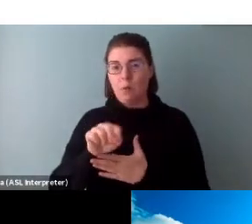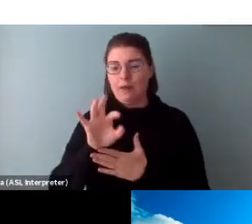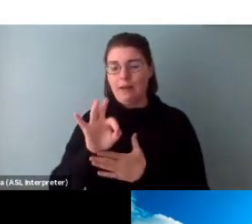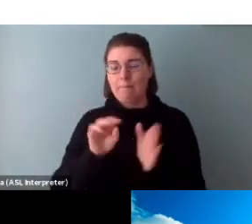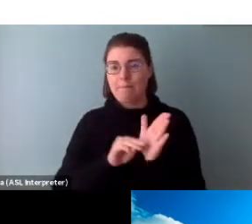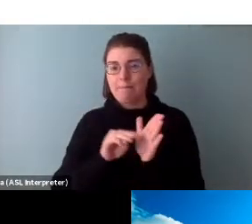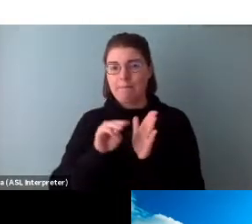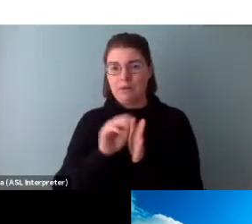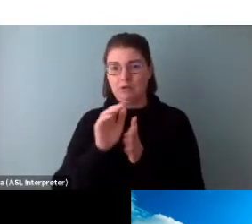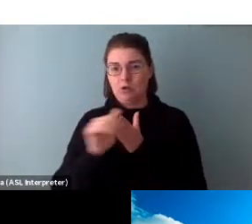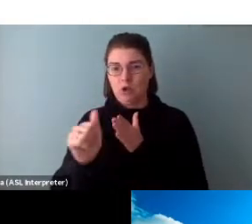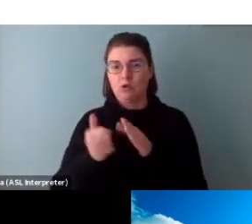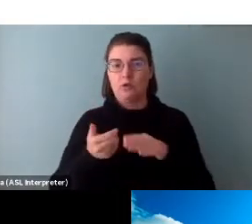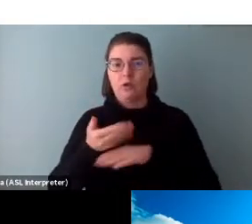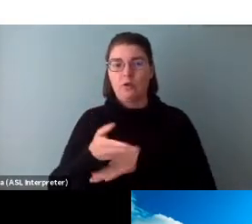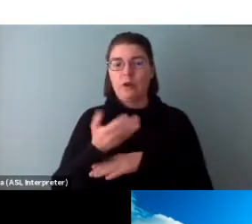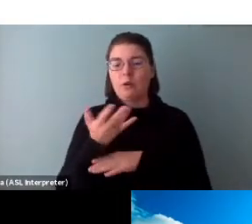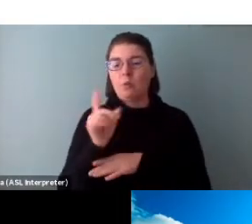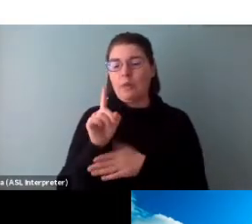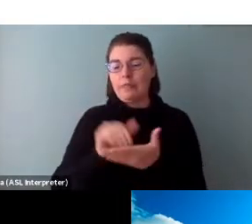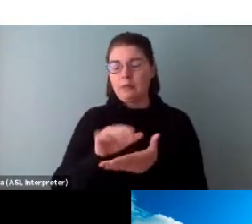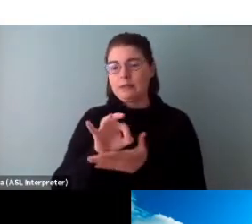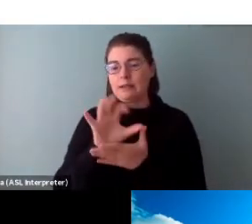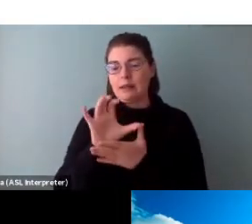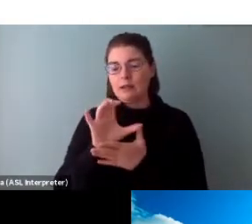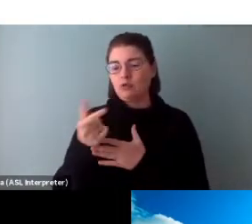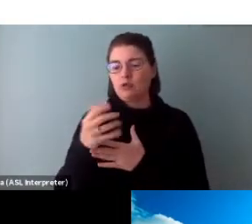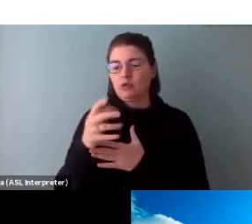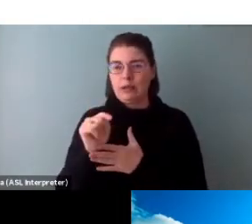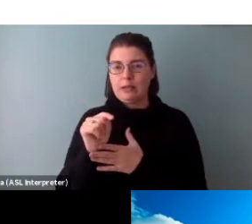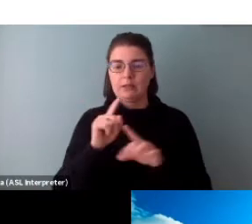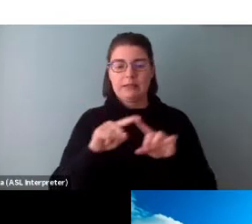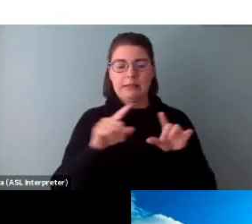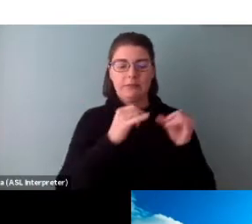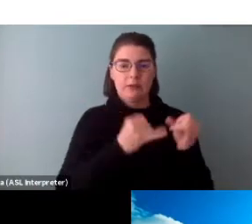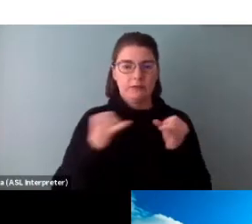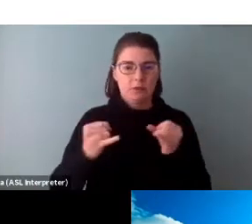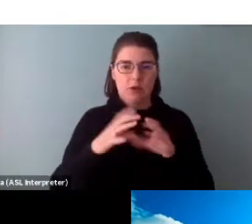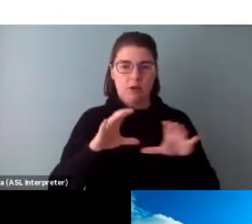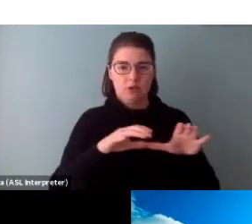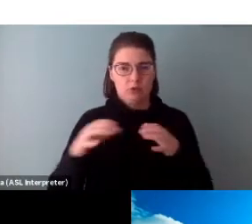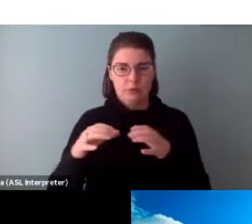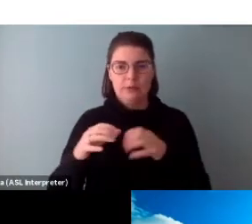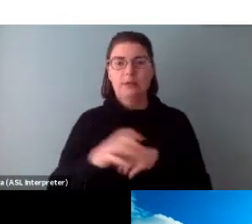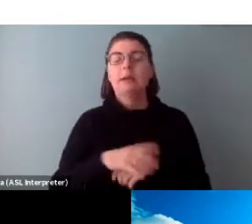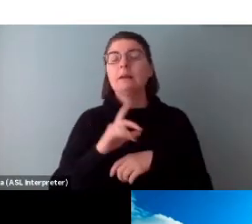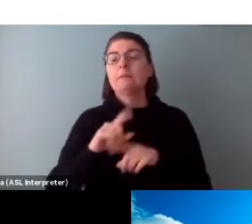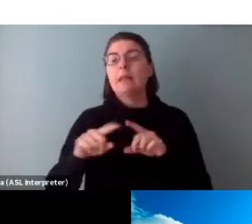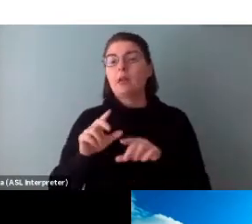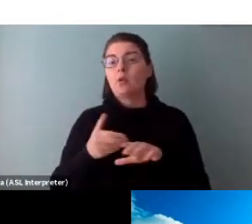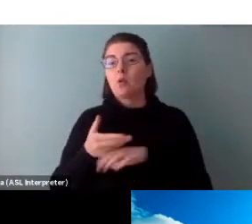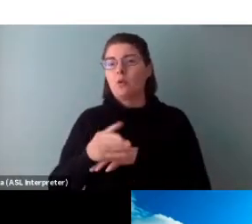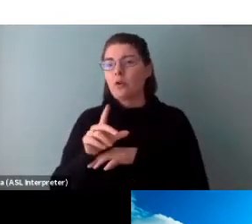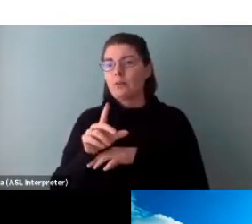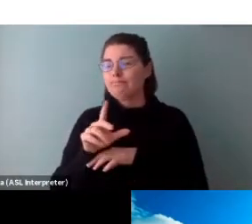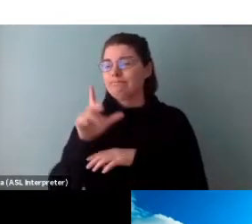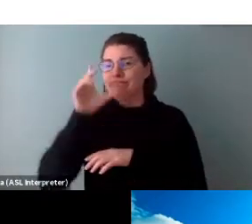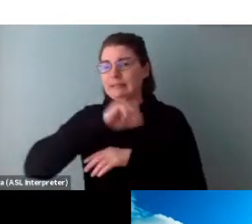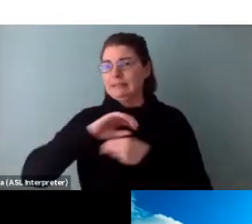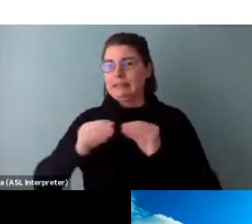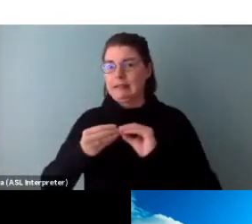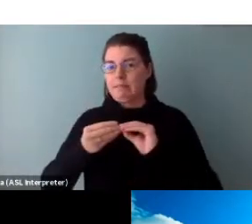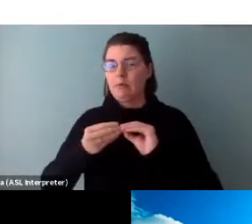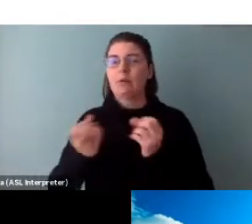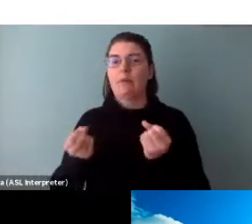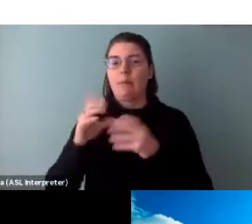,900 grants to Ontario-based individual artists and over 1,100 grants to organizations and communities across Ontario.